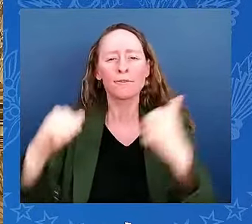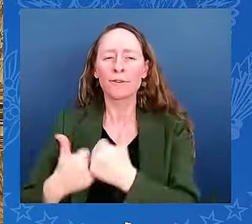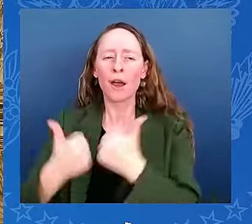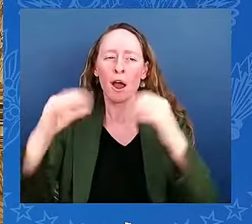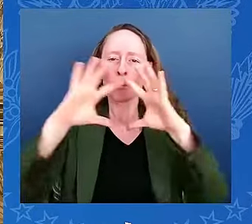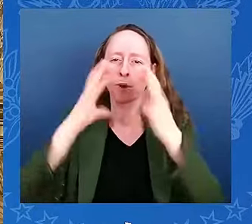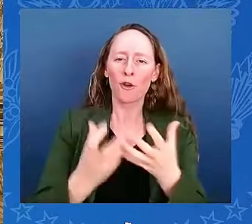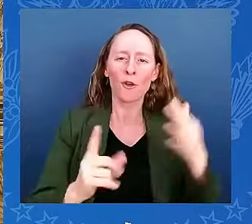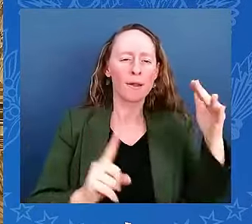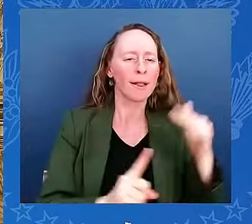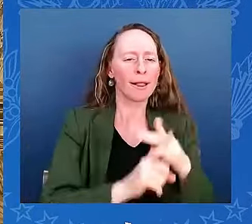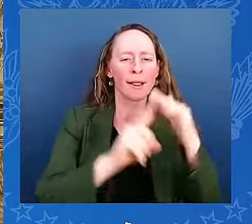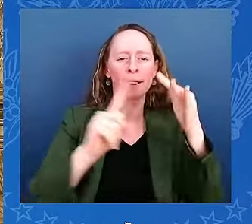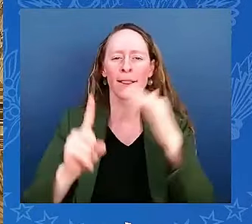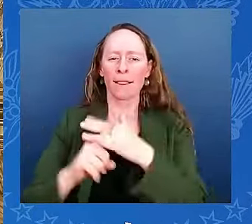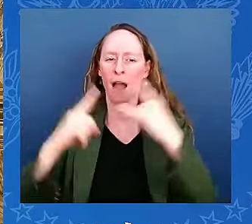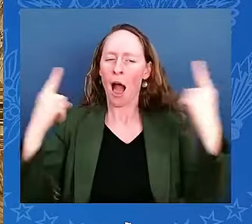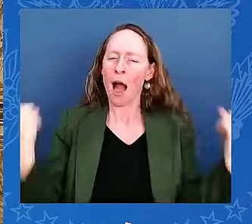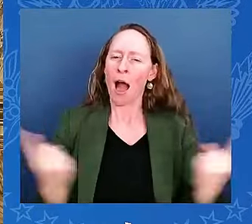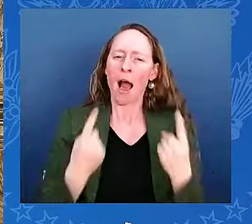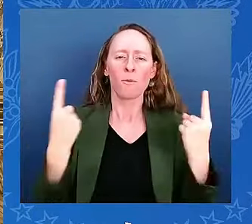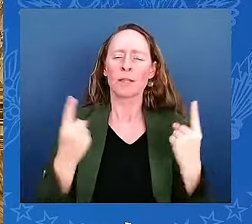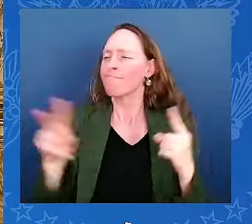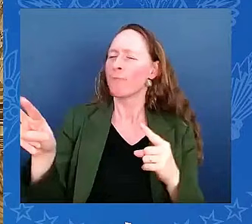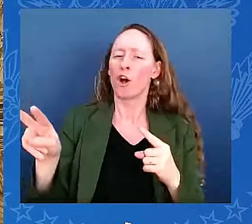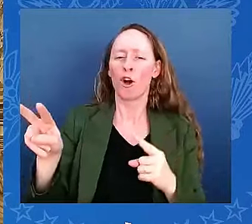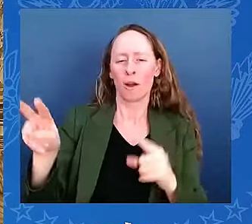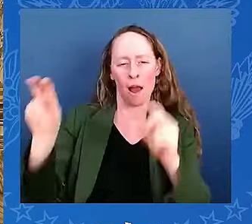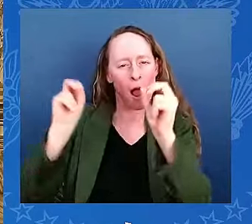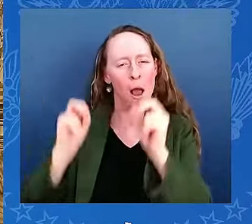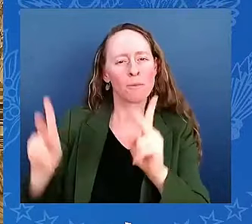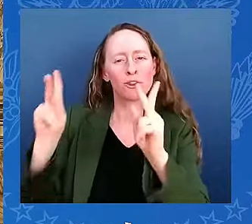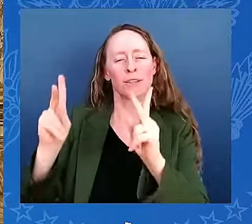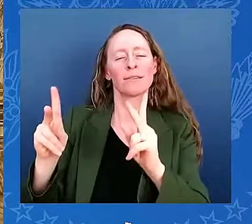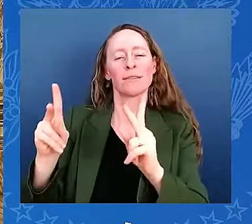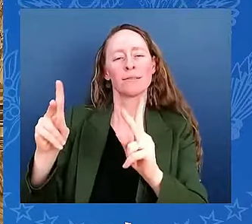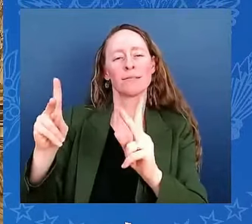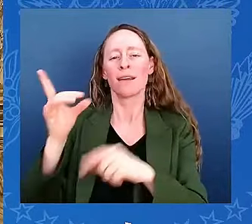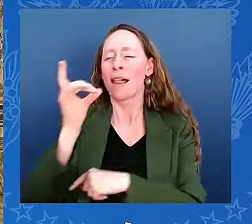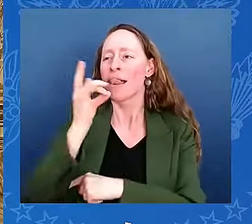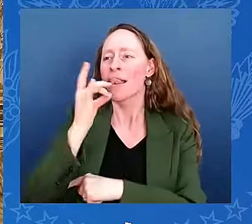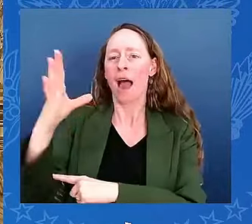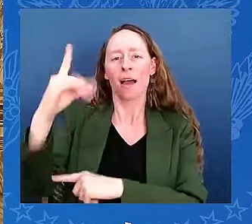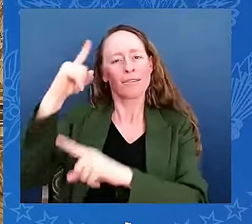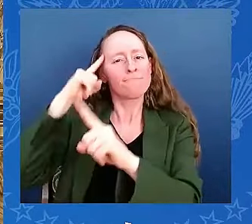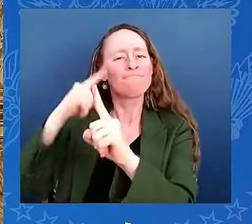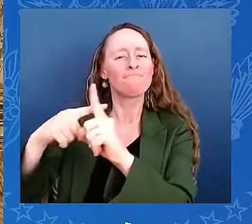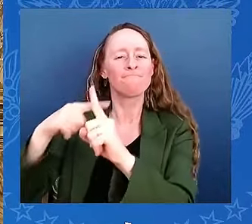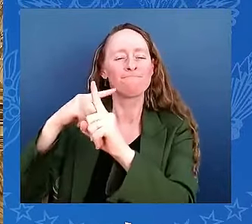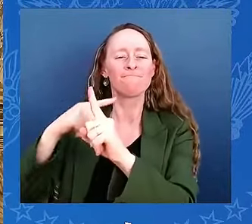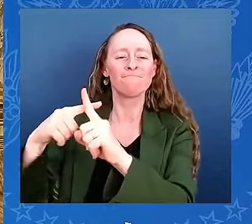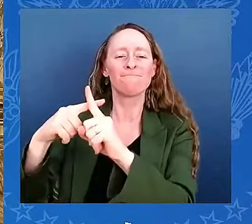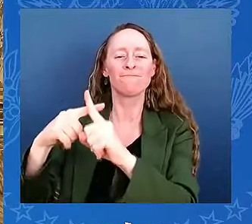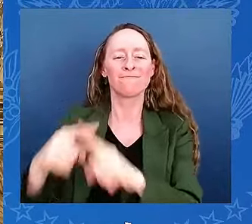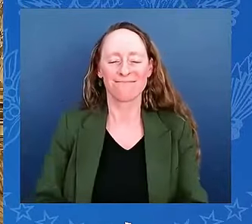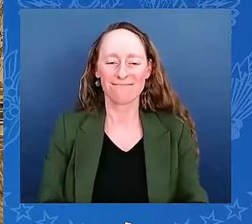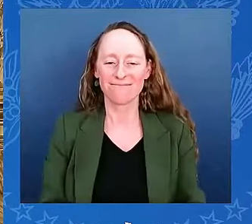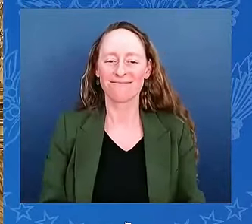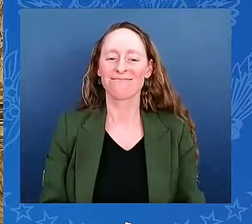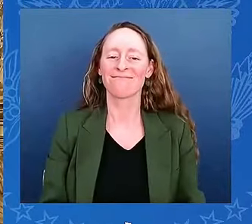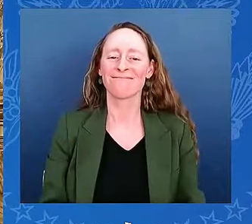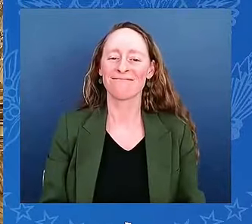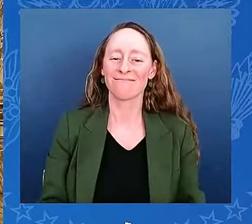This is all that Diwali is about. And so it's inspiring to have a leader who truly sees us,